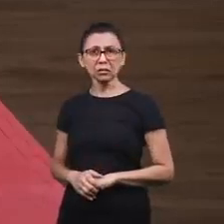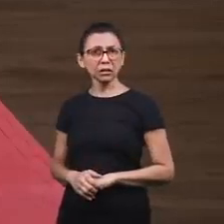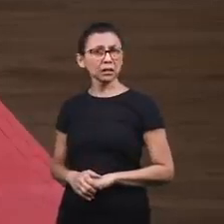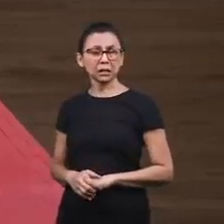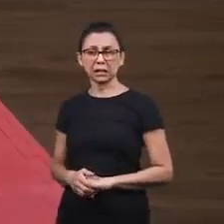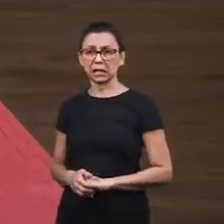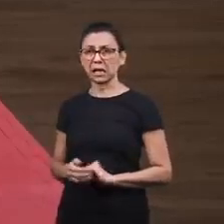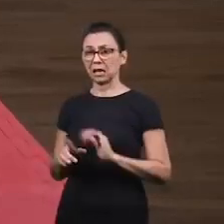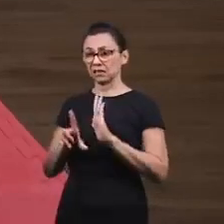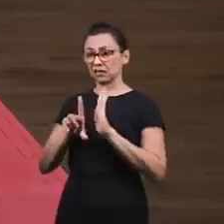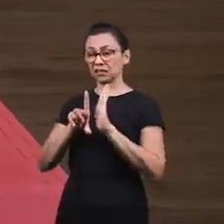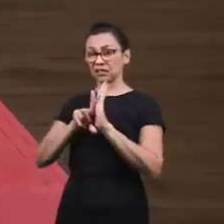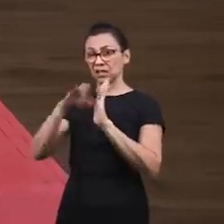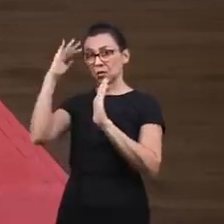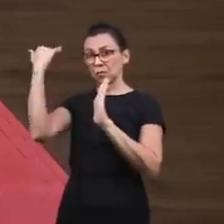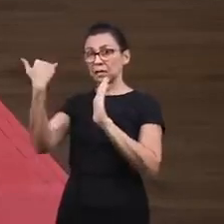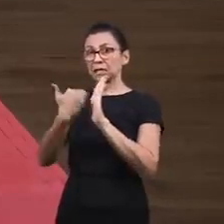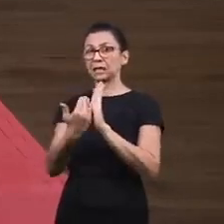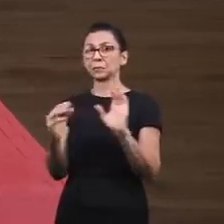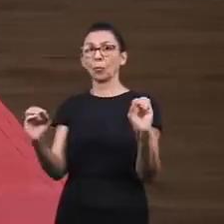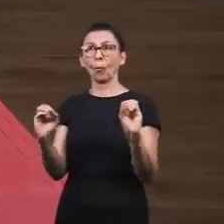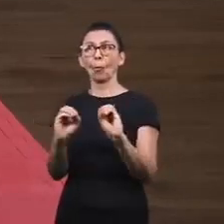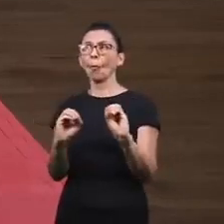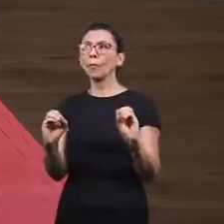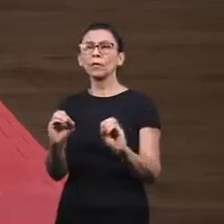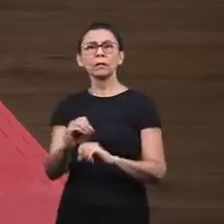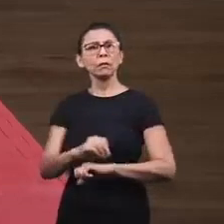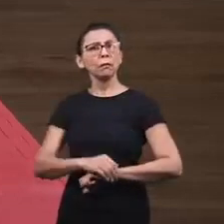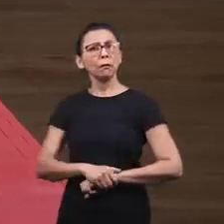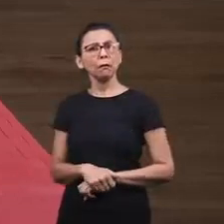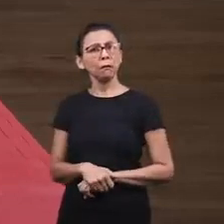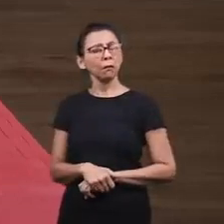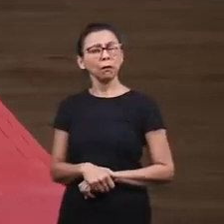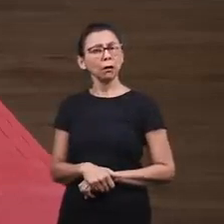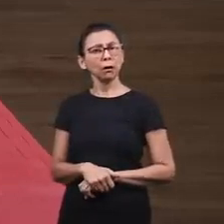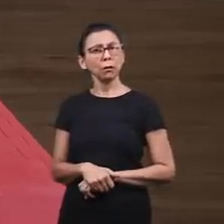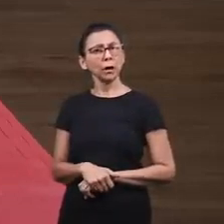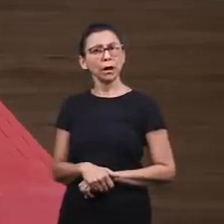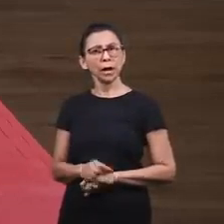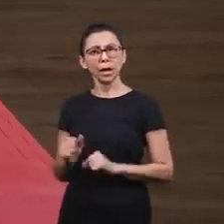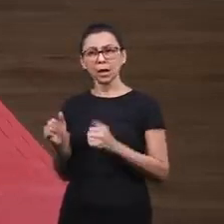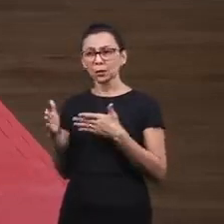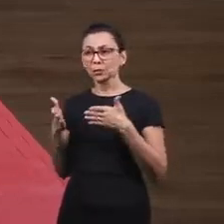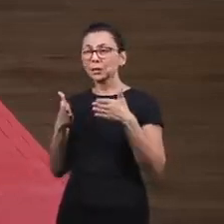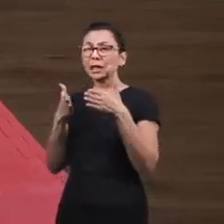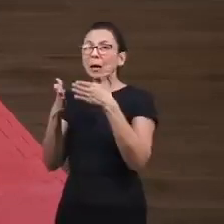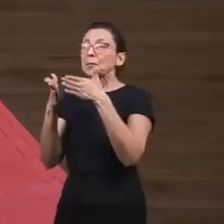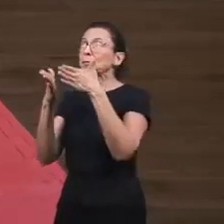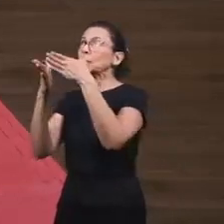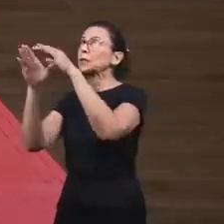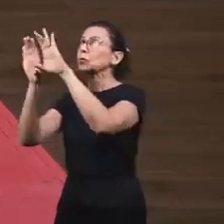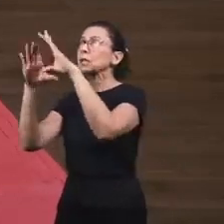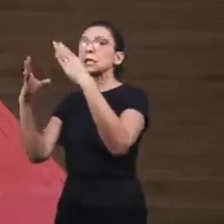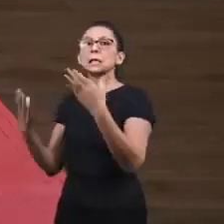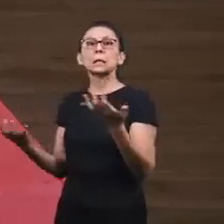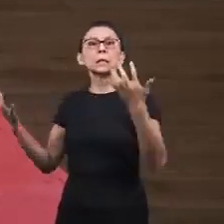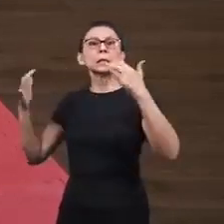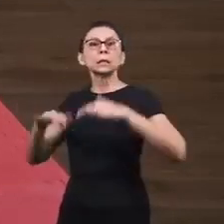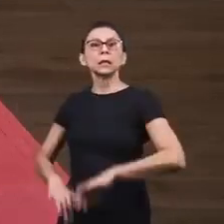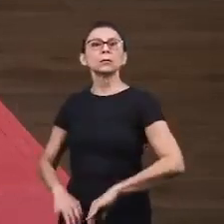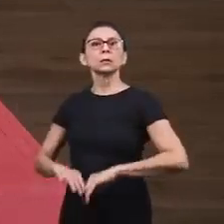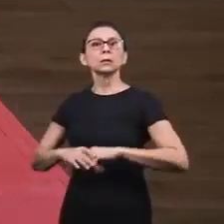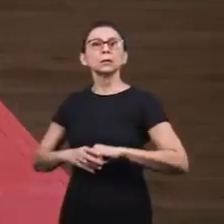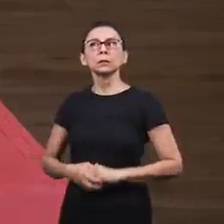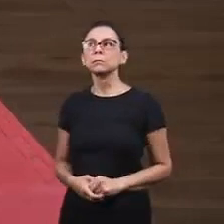want to walk with God anymore. They did not want to obey the laws of God. They did not want to be on the path that takes you to